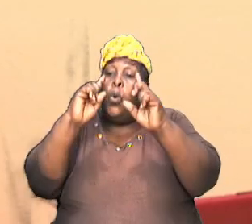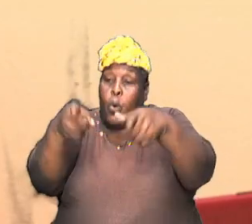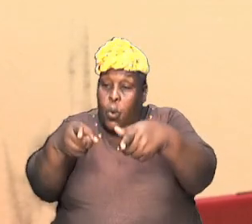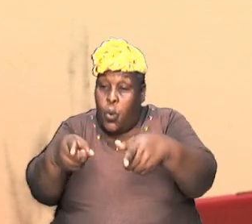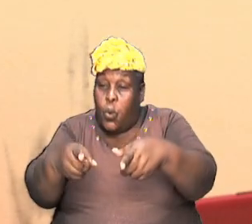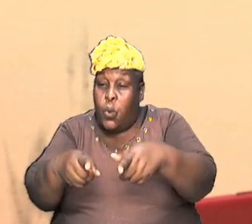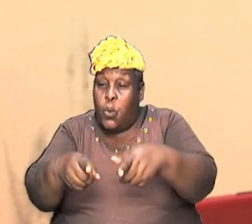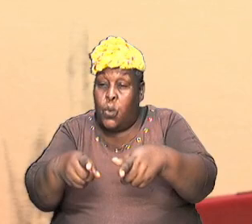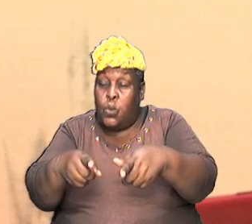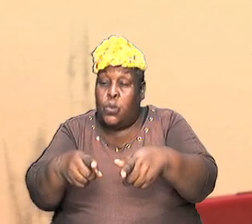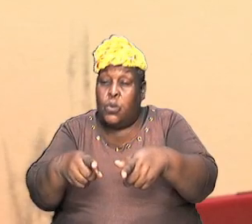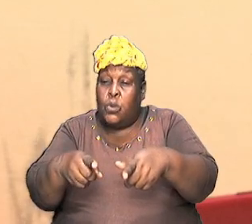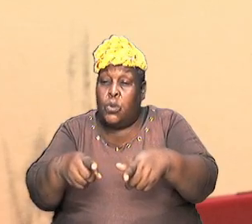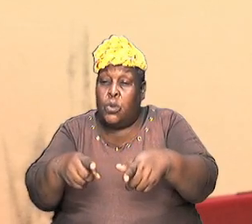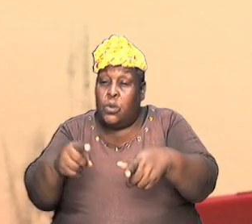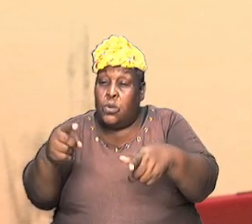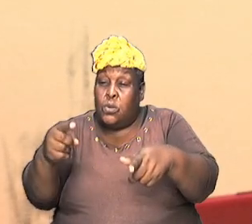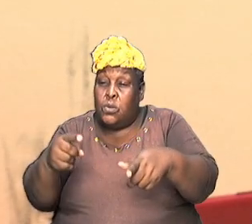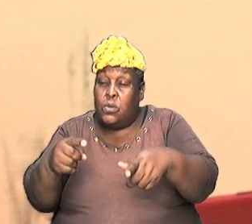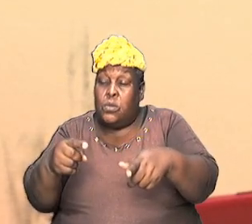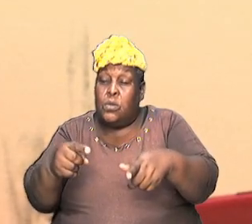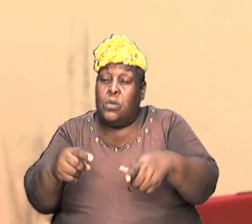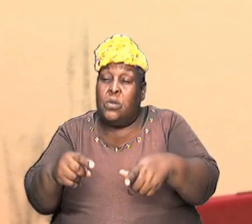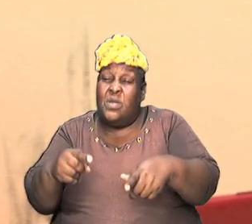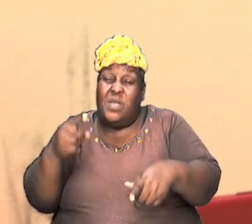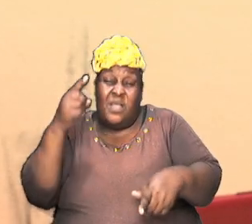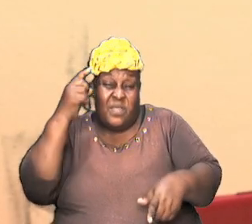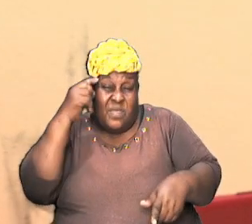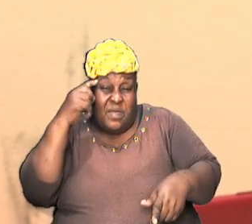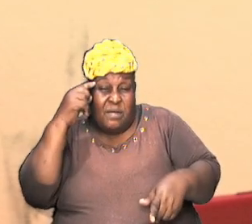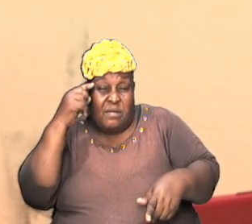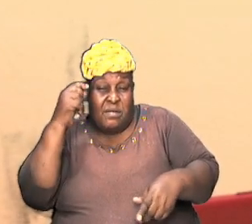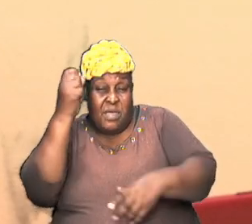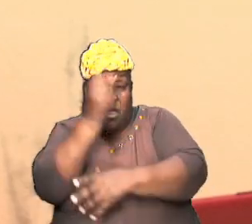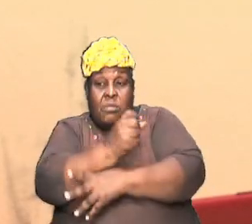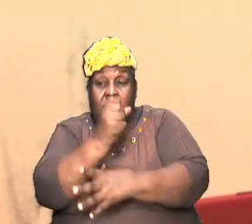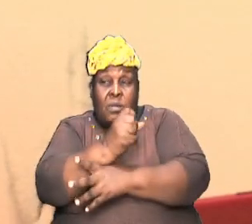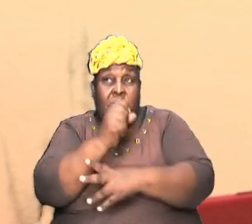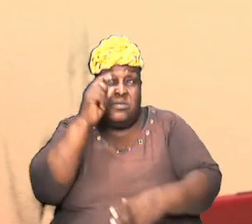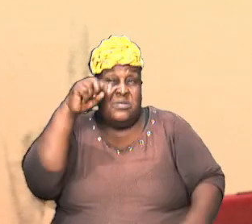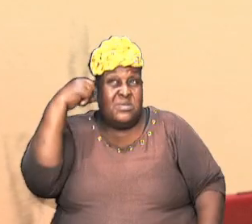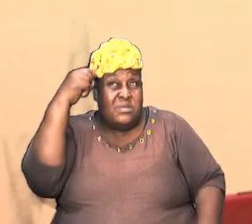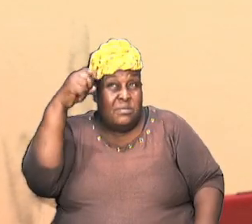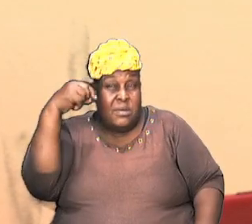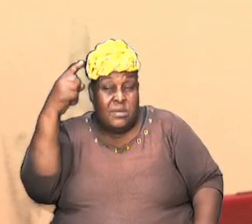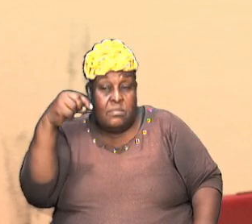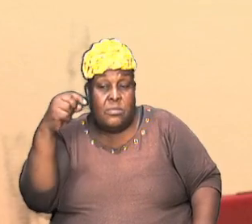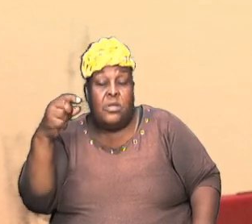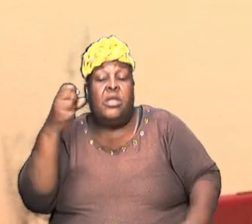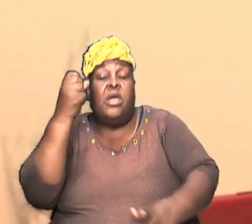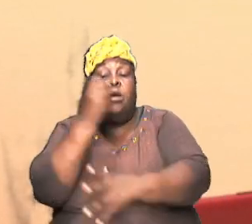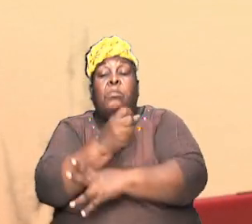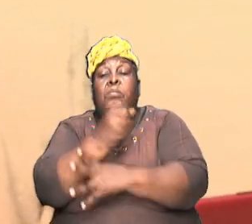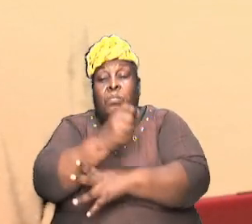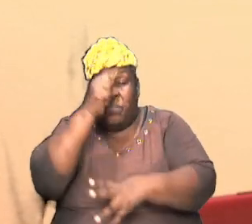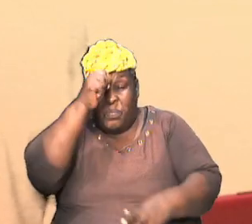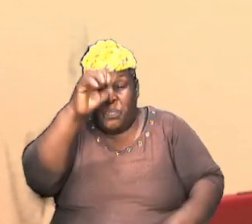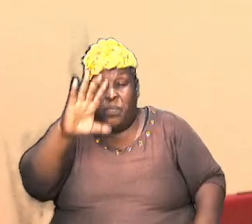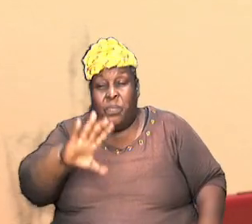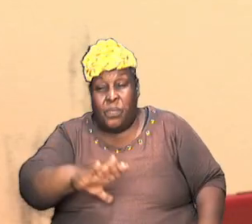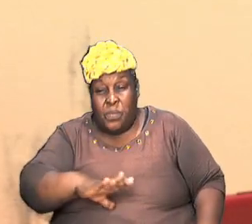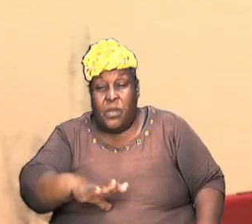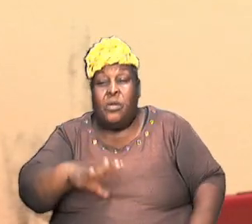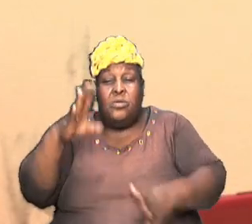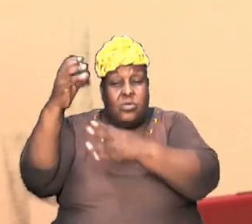so we would easily think that Abraham was crazy but Abraham was a man that